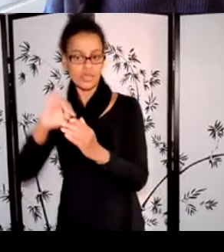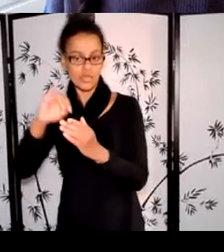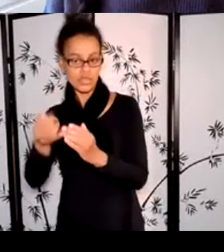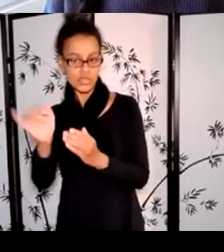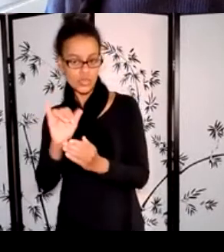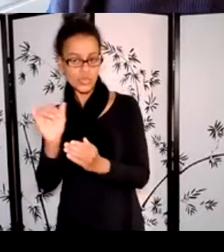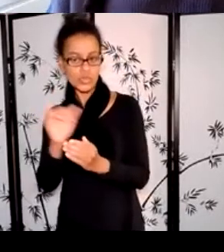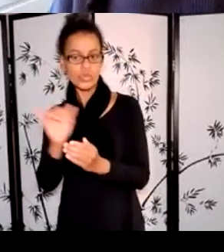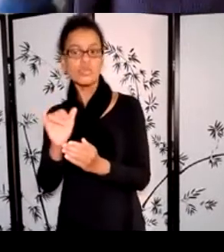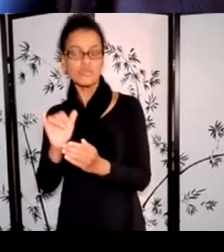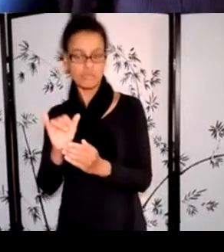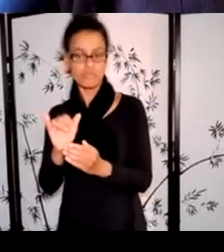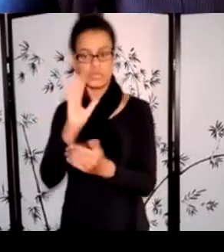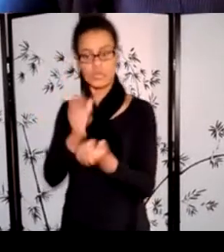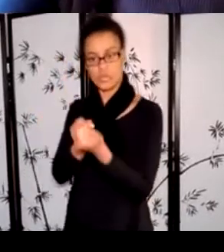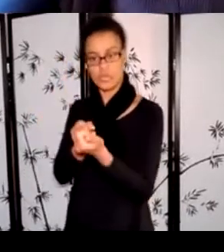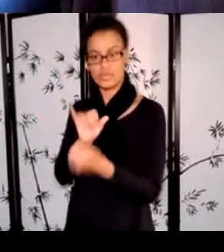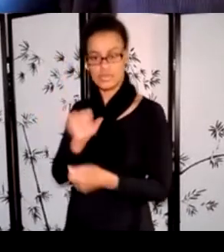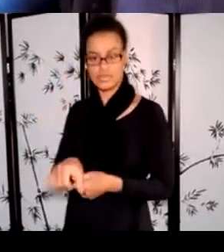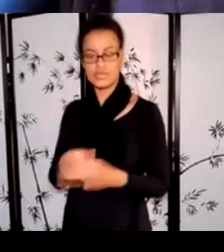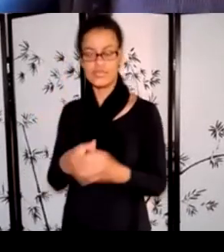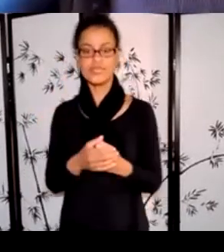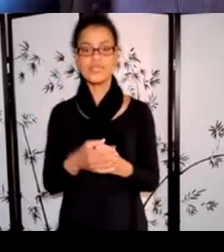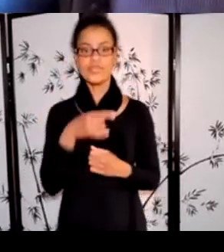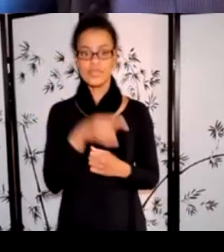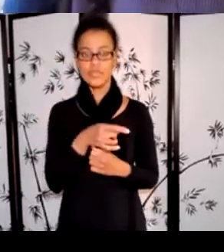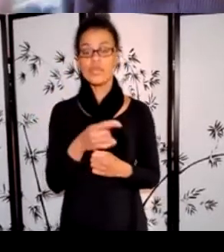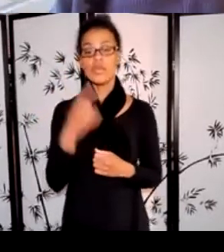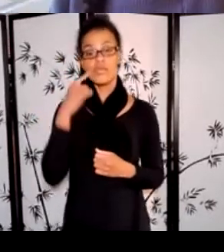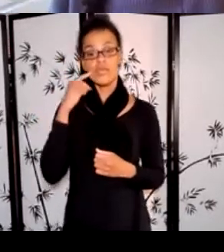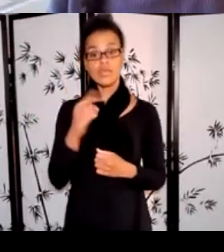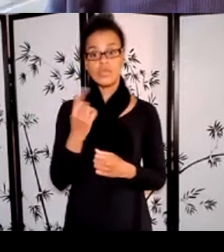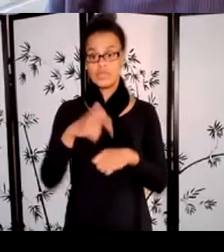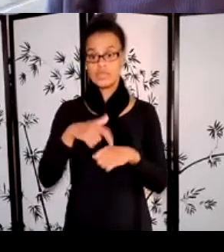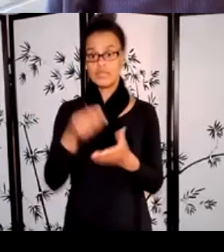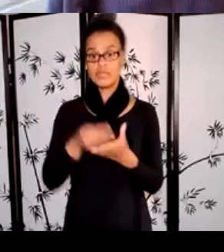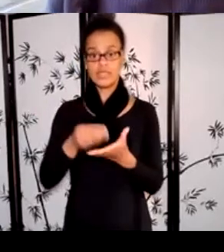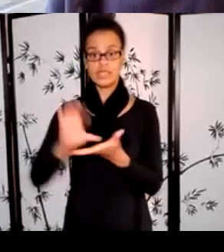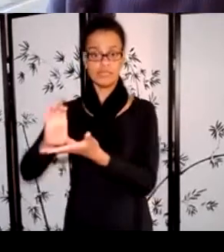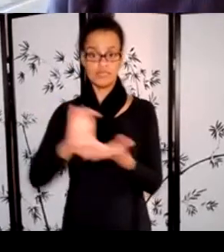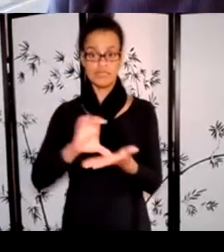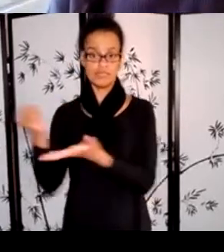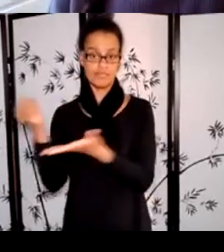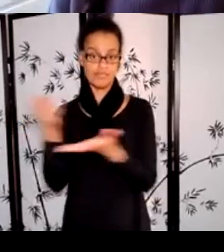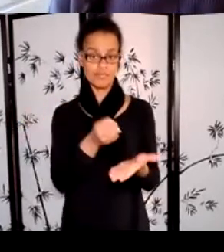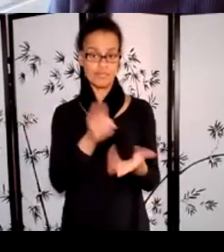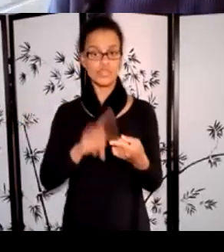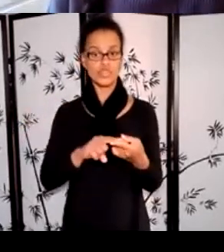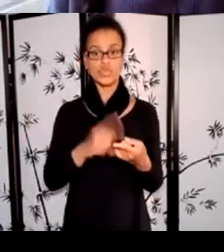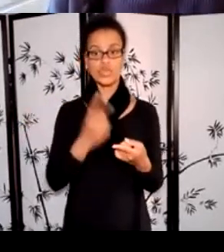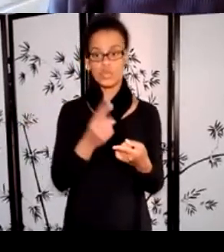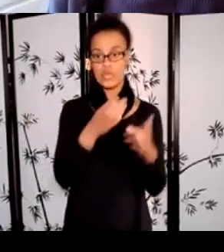The project grant program is intended to provide one-time project funding to individual artists or artist